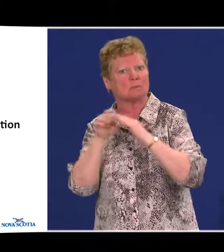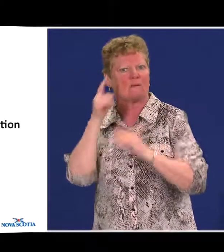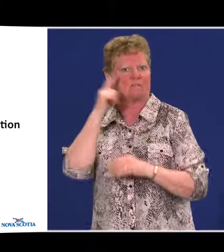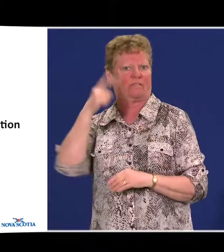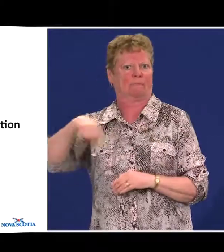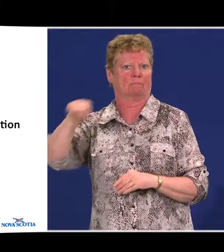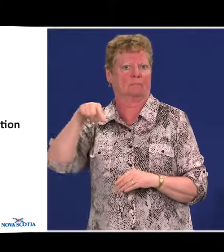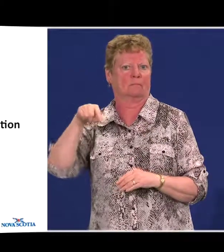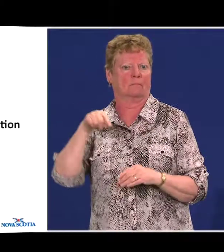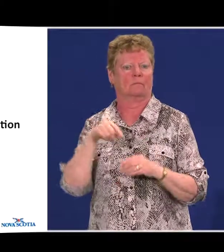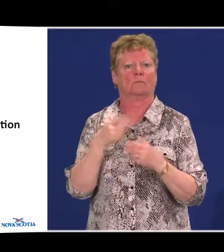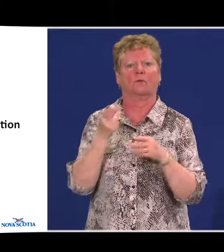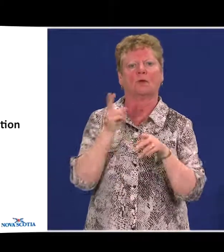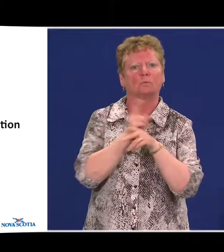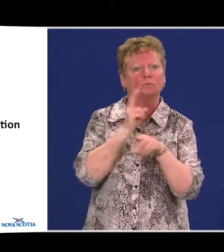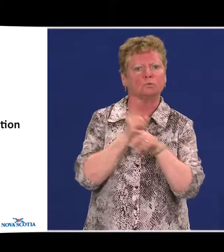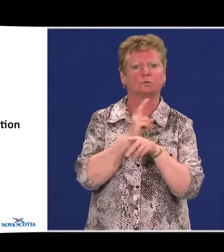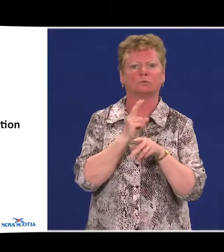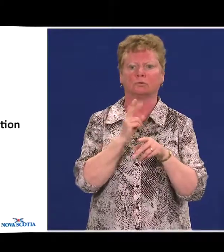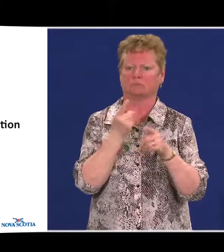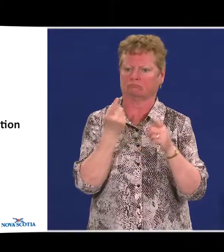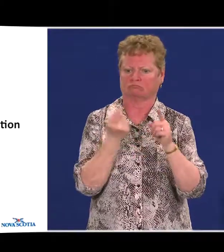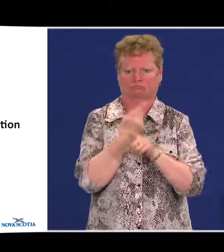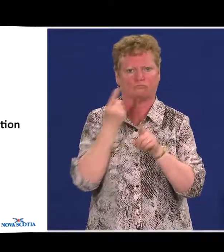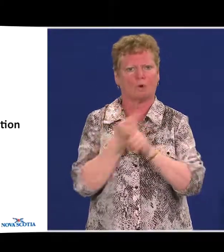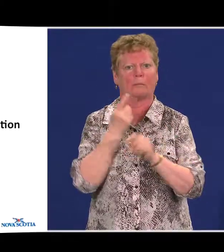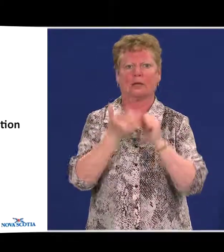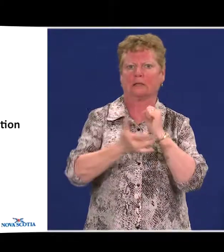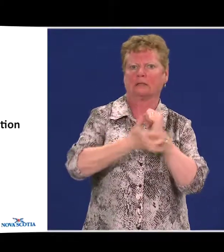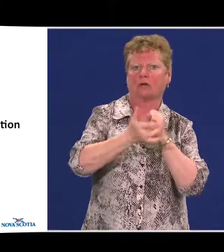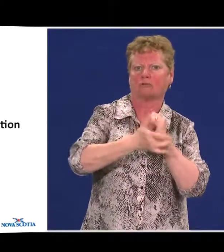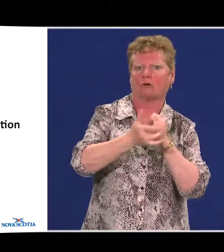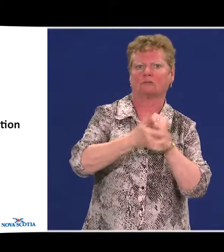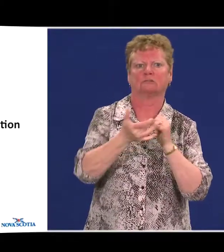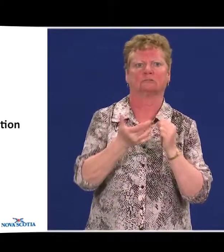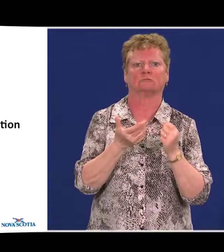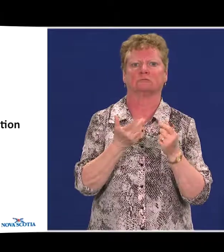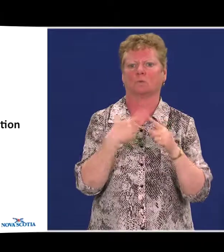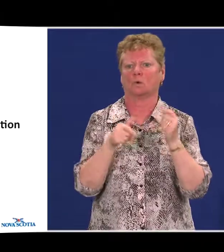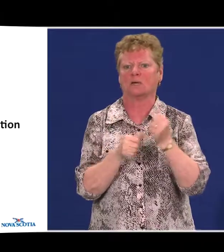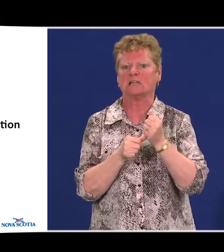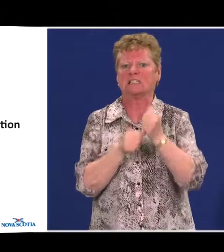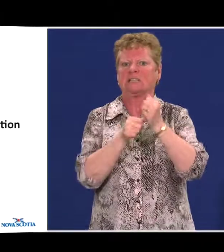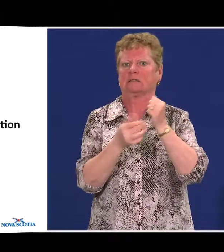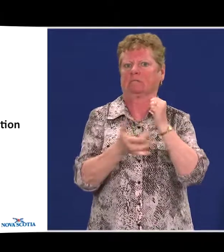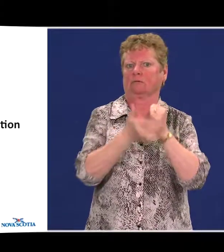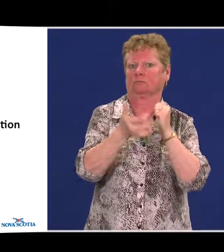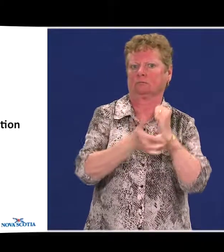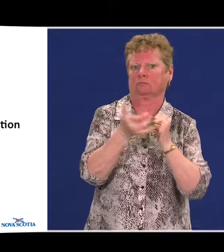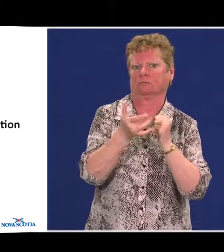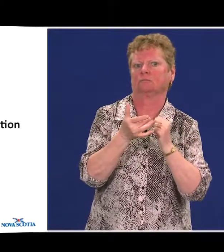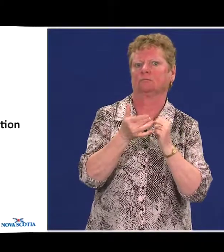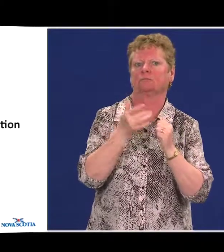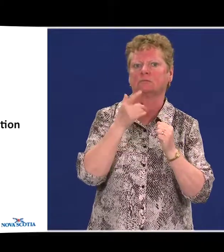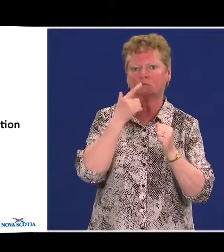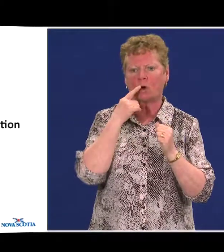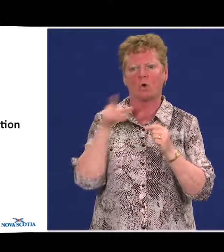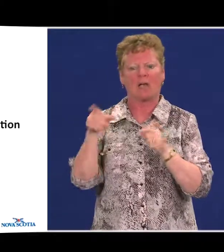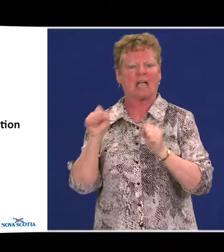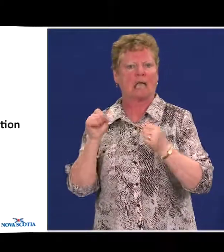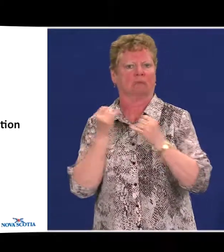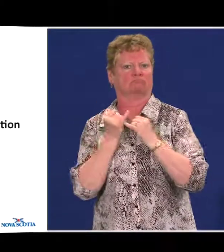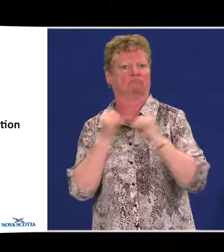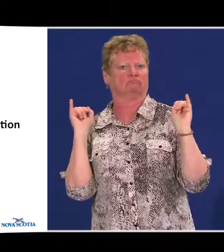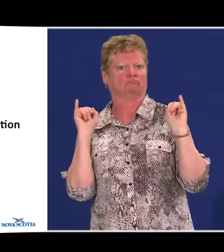to use appropriate technology or assistive technology that will optimize their independence